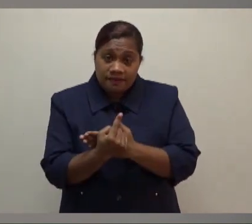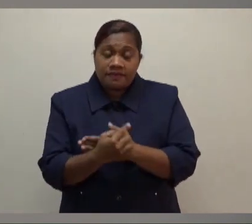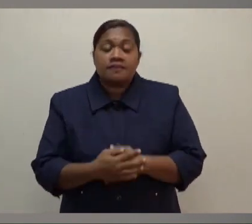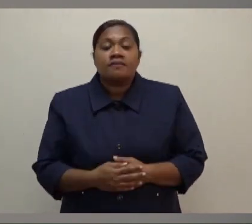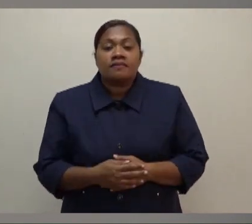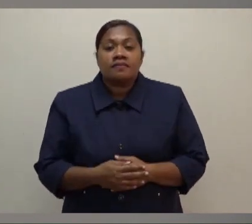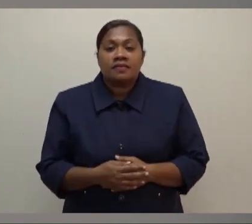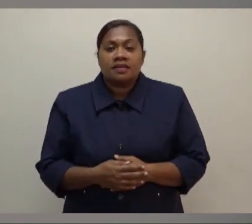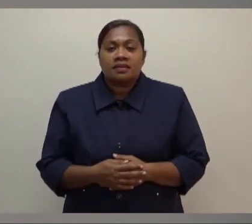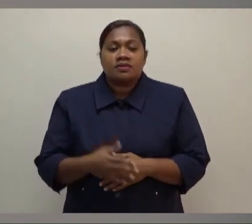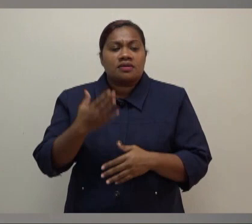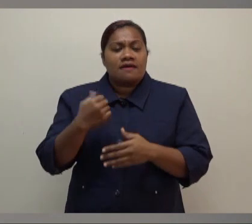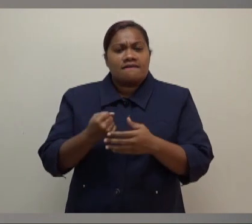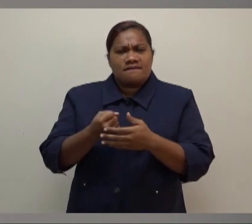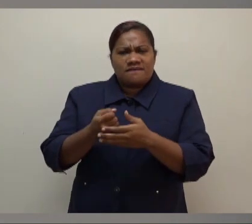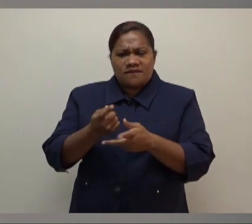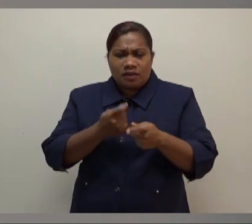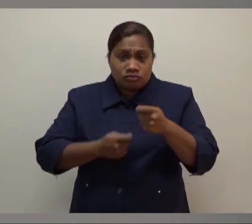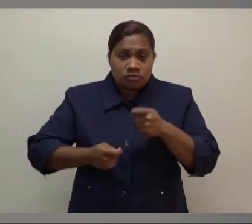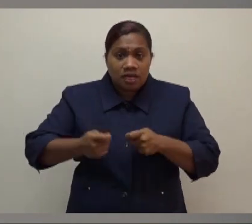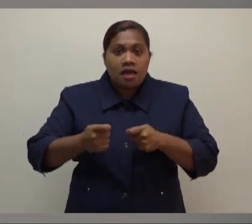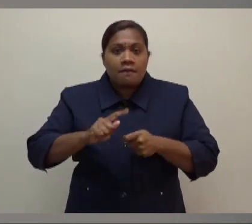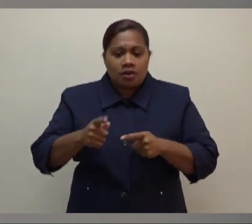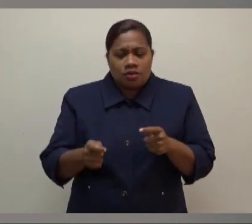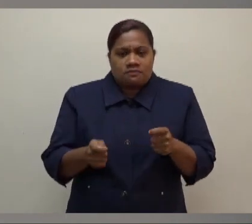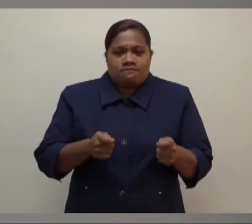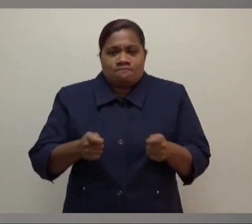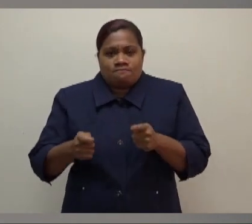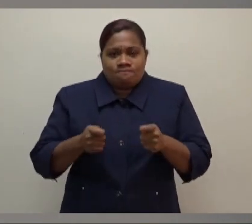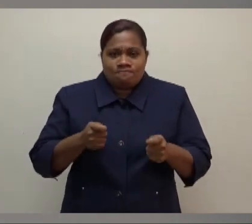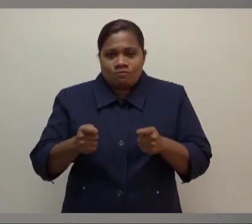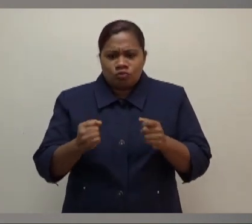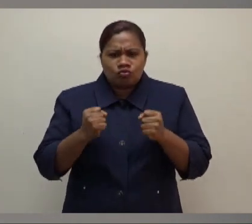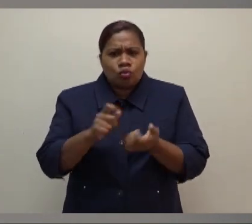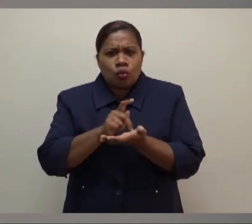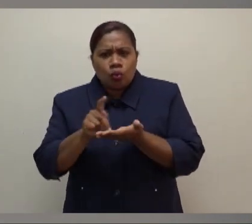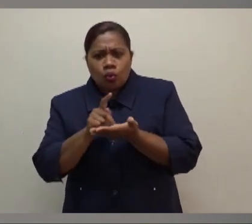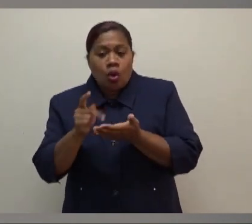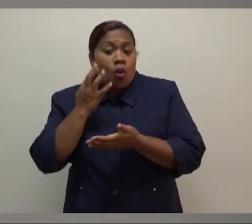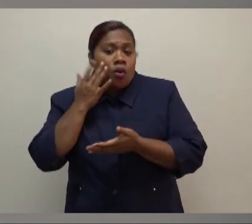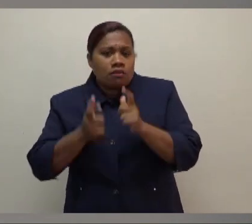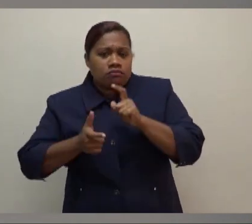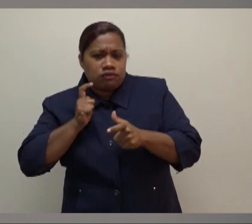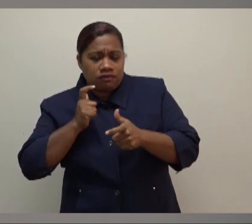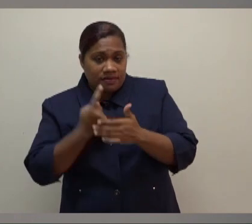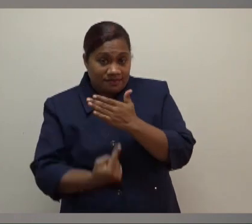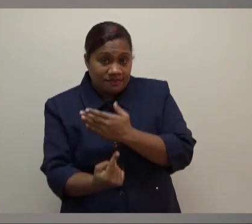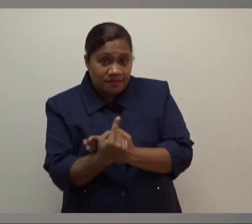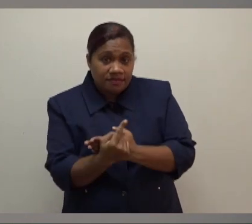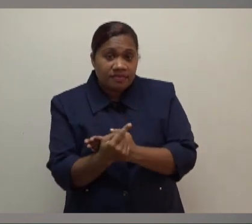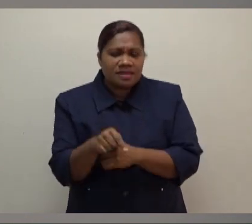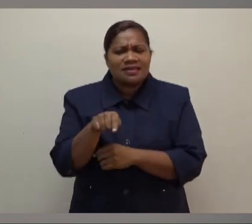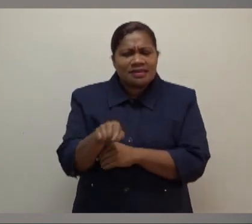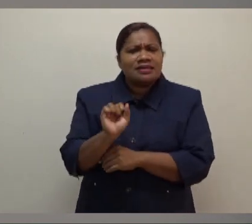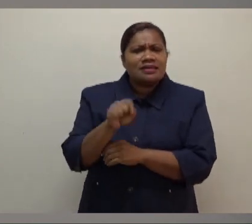foreign exchange holdings, and managed to maintain a strong reserves position during the crisis. This is despite the